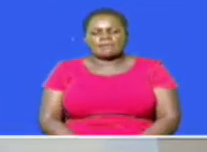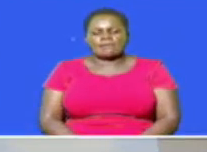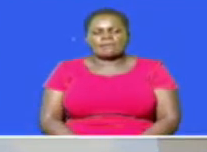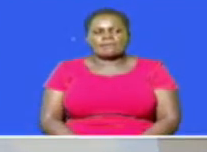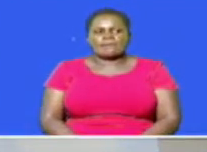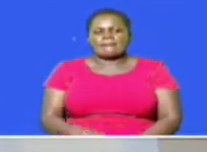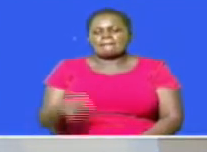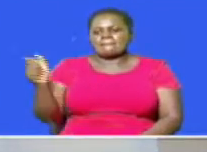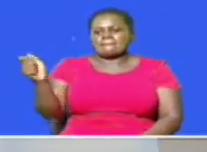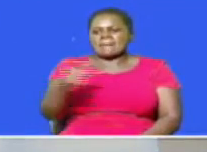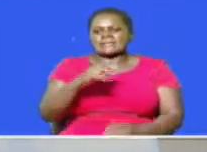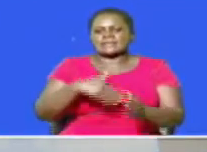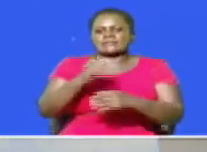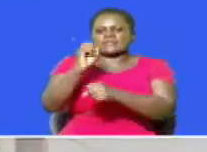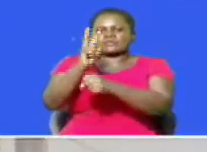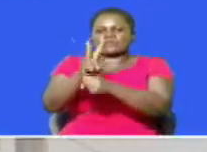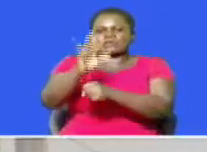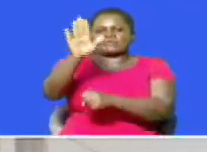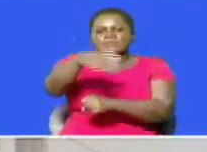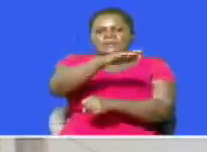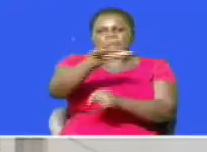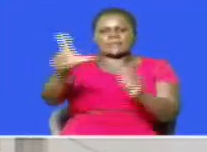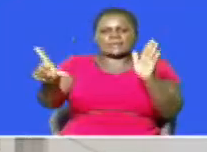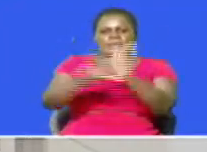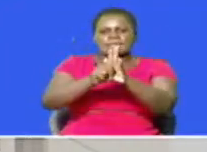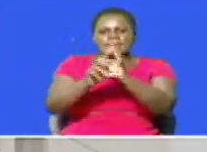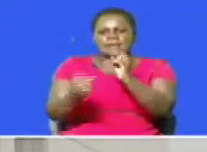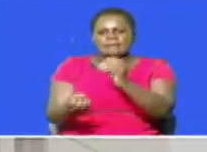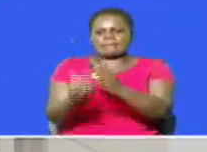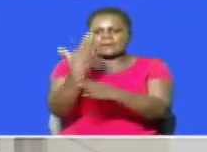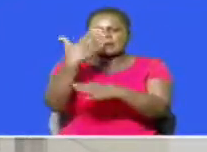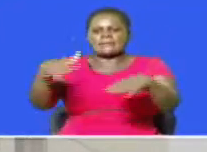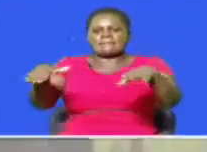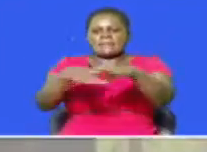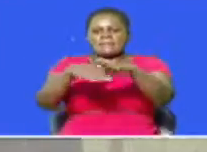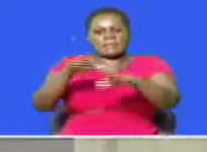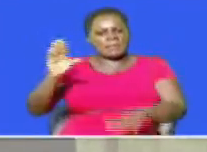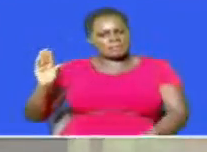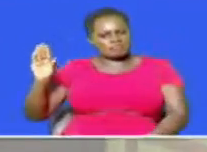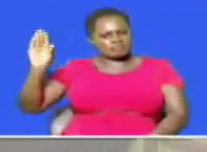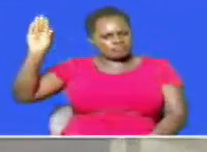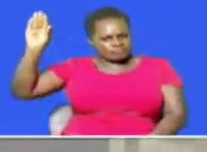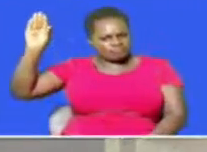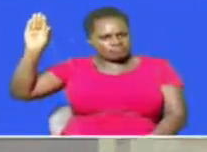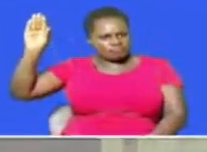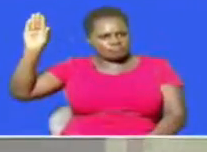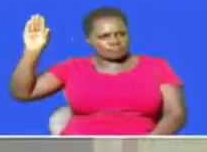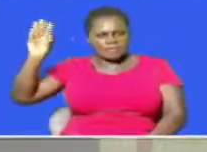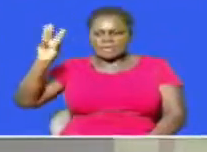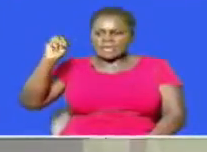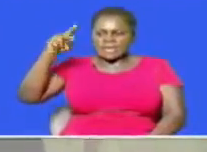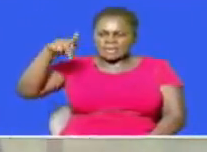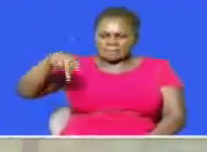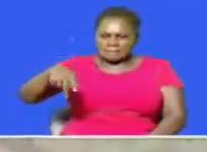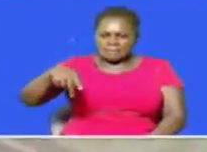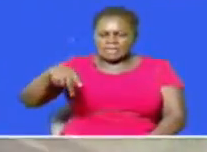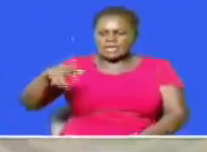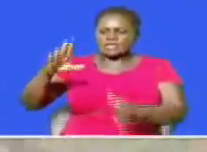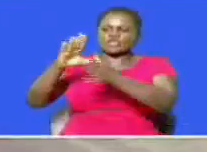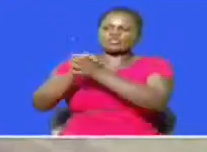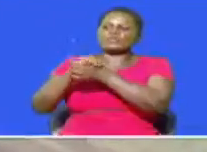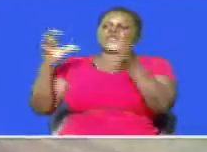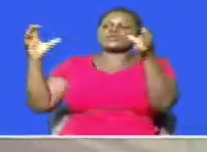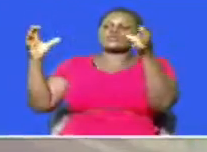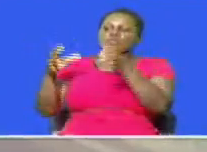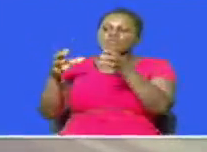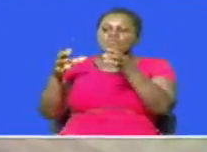months after the 12th parliament was legally constituted and members sworn in mps affiliated to the ruling jubilee